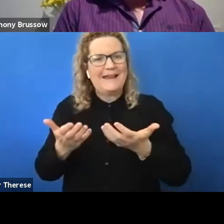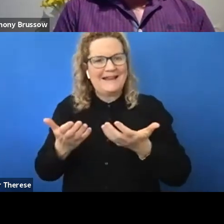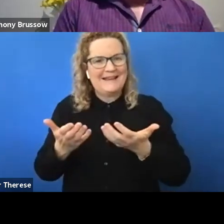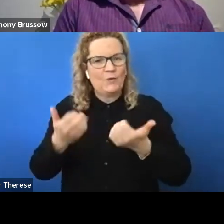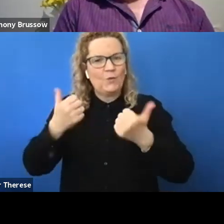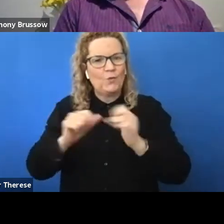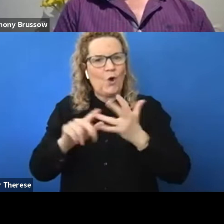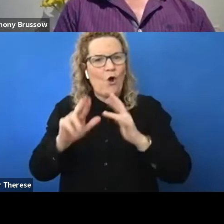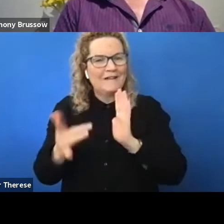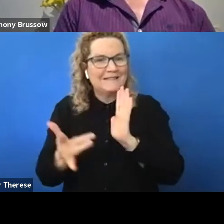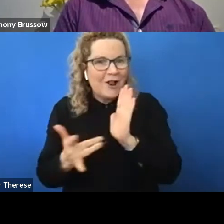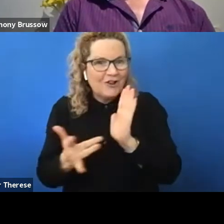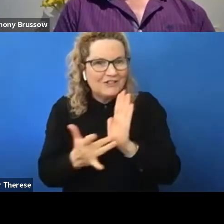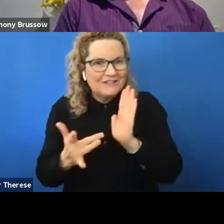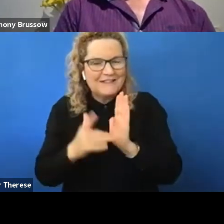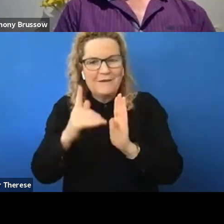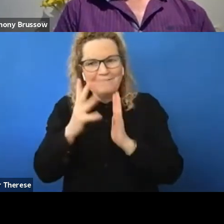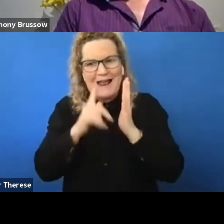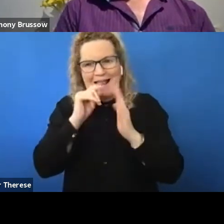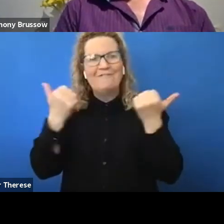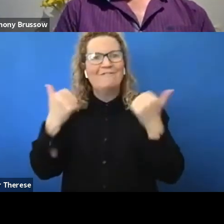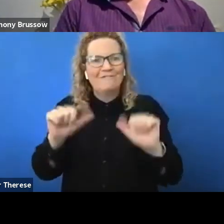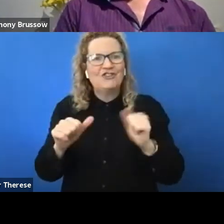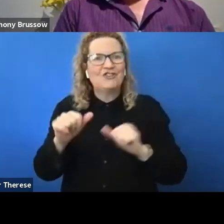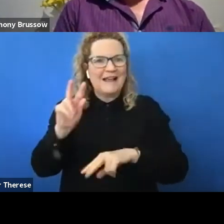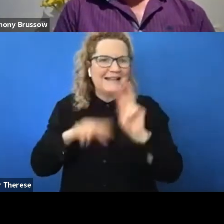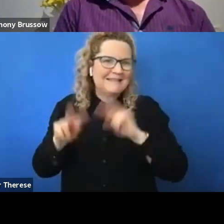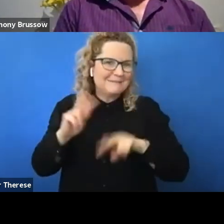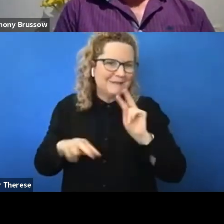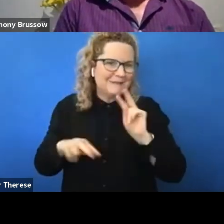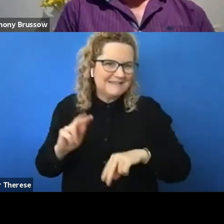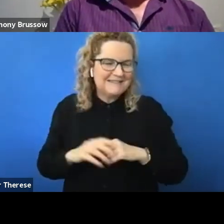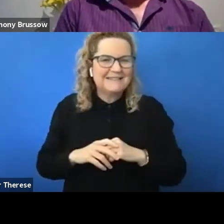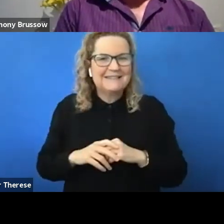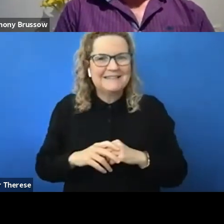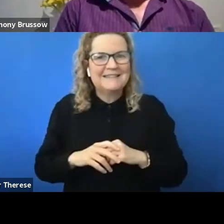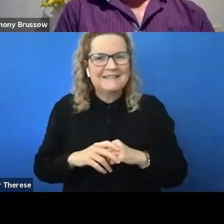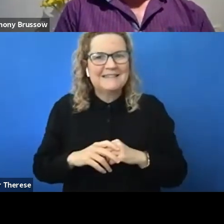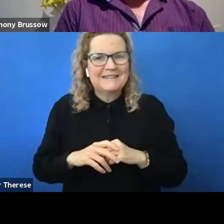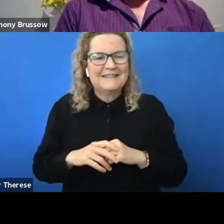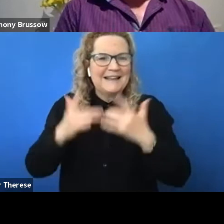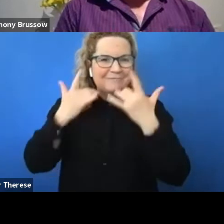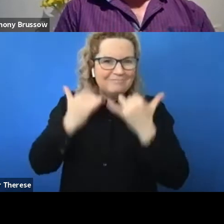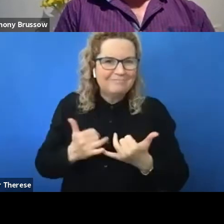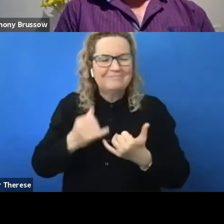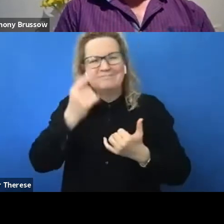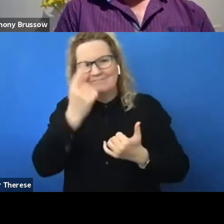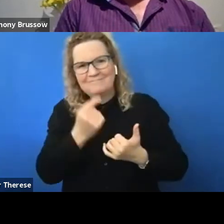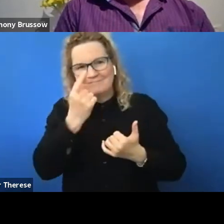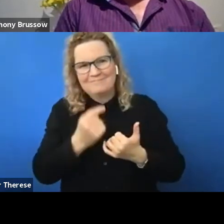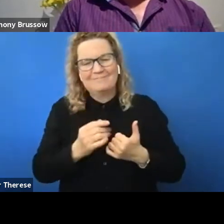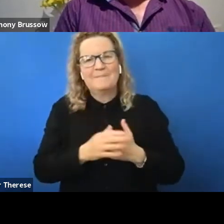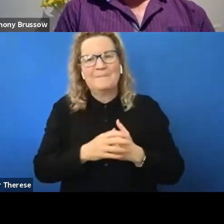assessments and stuff done. Sometimes, sometimes the physical aspects of